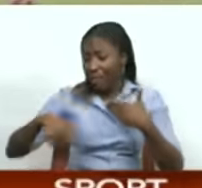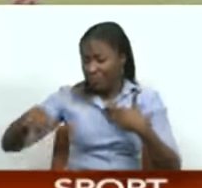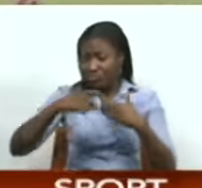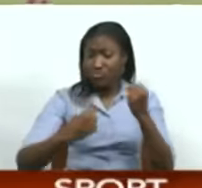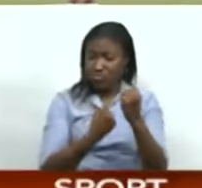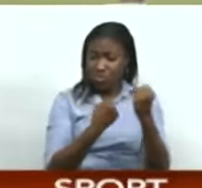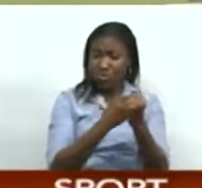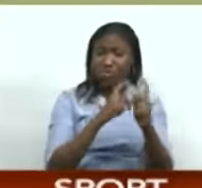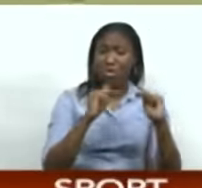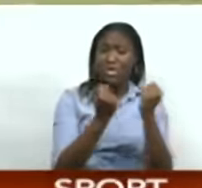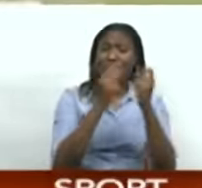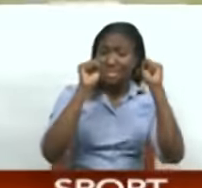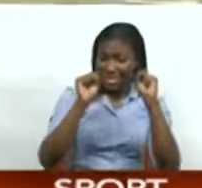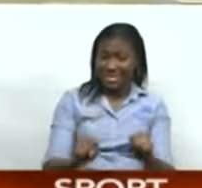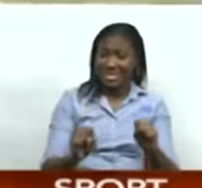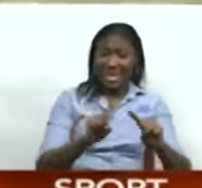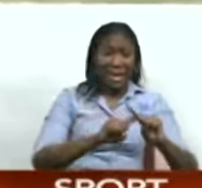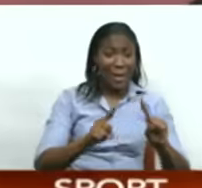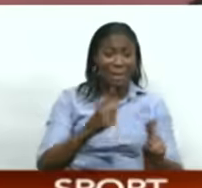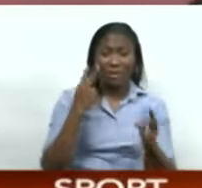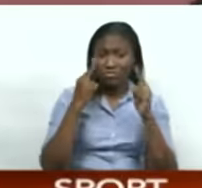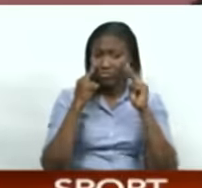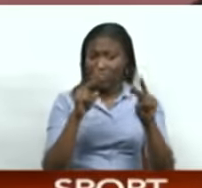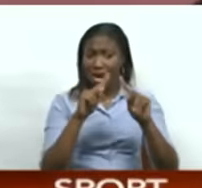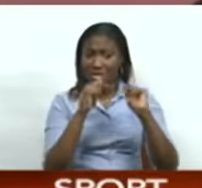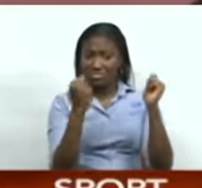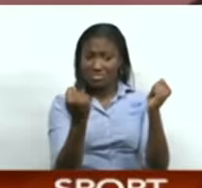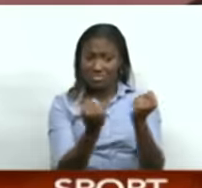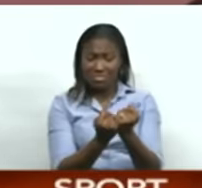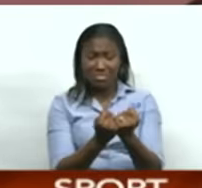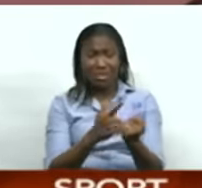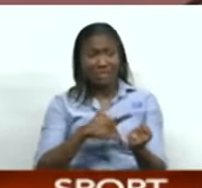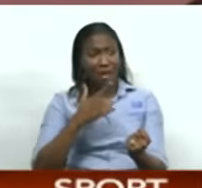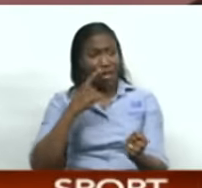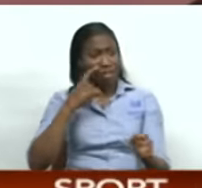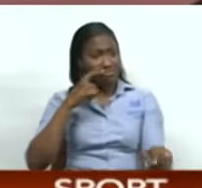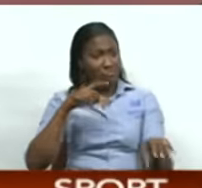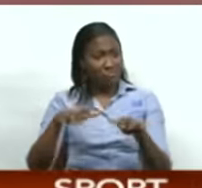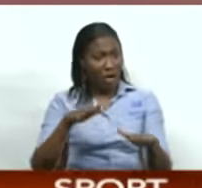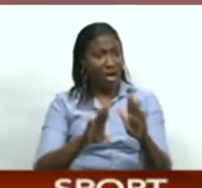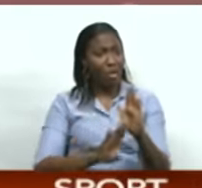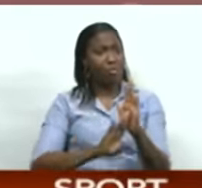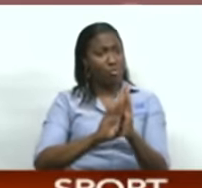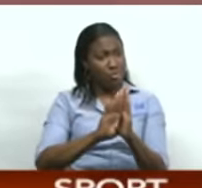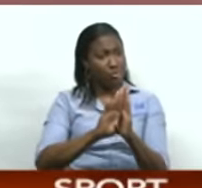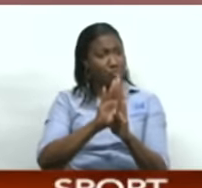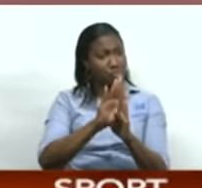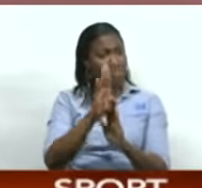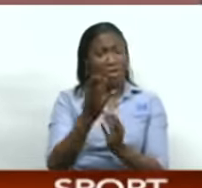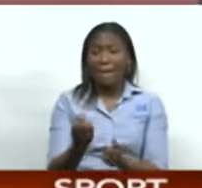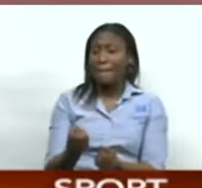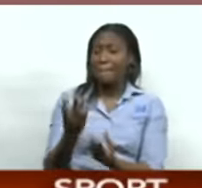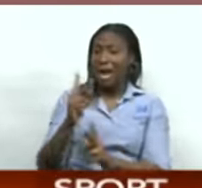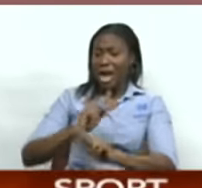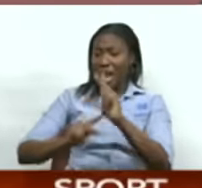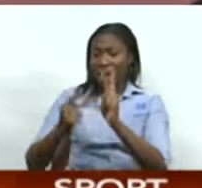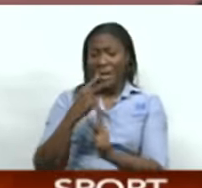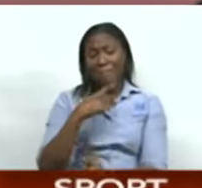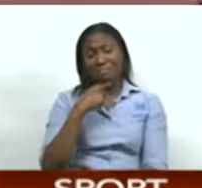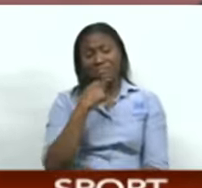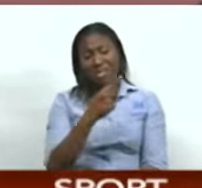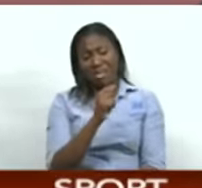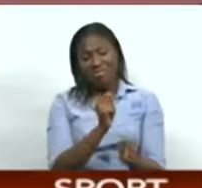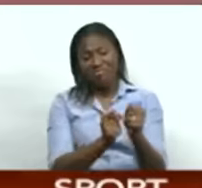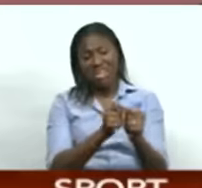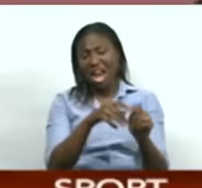he does acknowledge that they have exceeded expectations. A lot of people would say no, a lot of people were writing us off from the first game, then the second game, and the